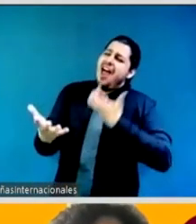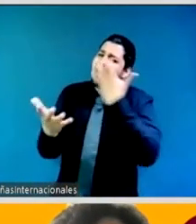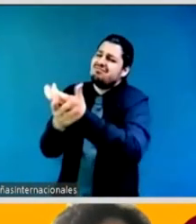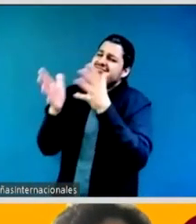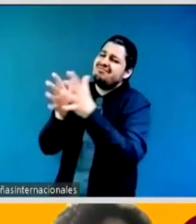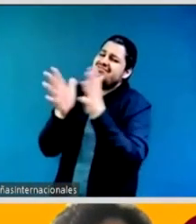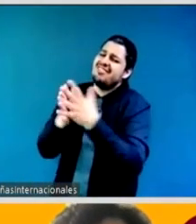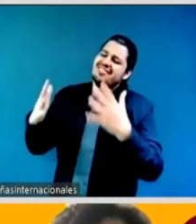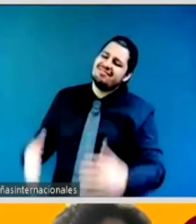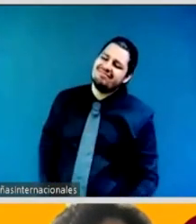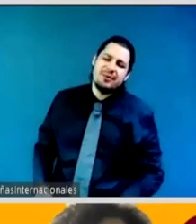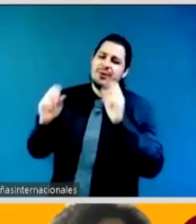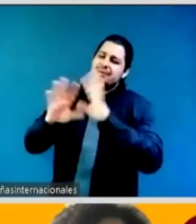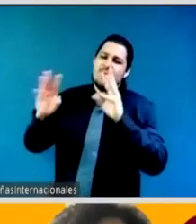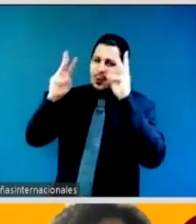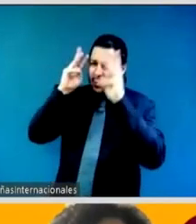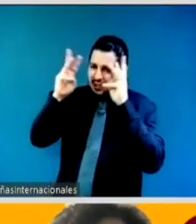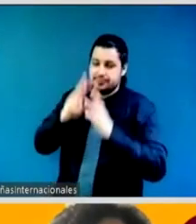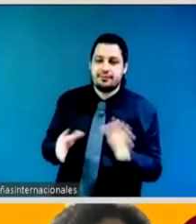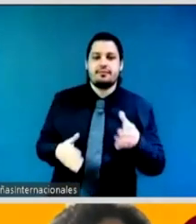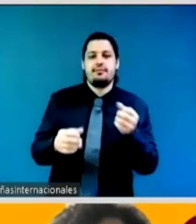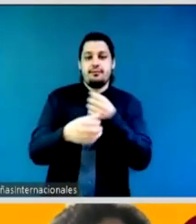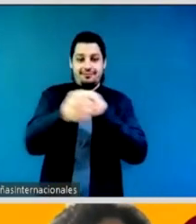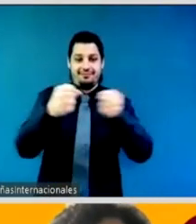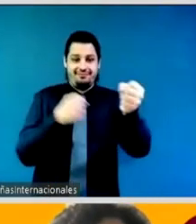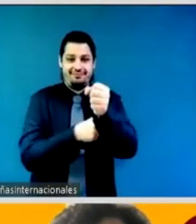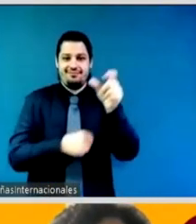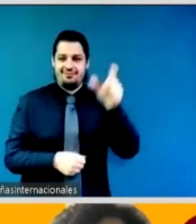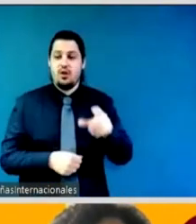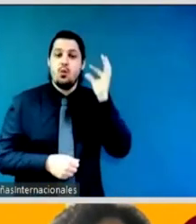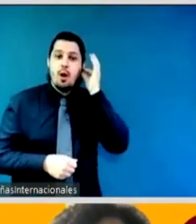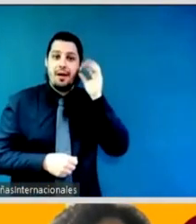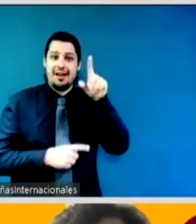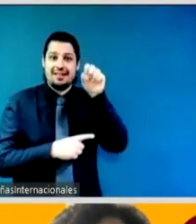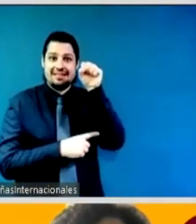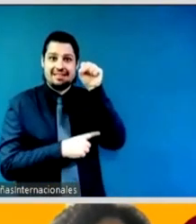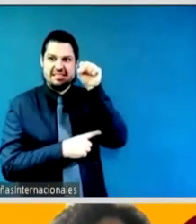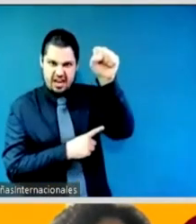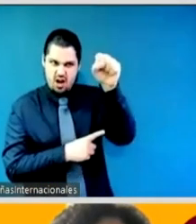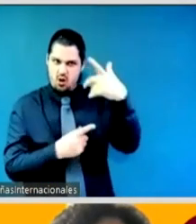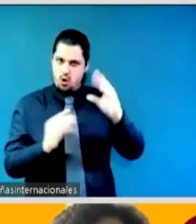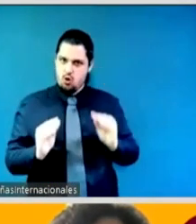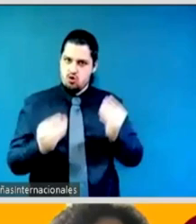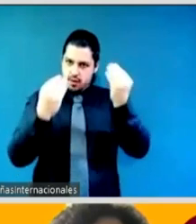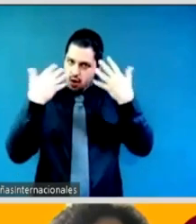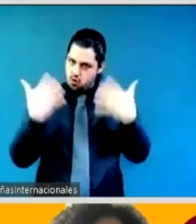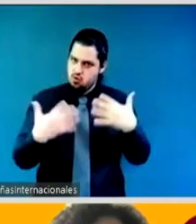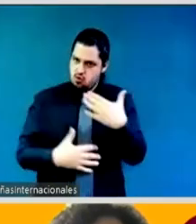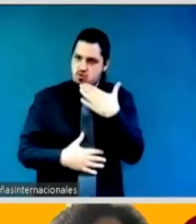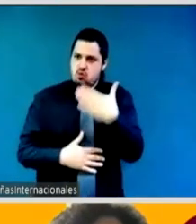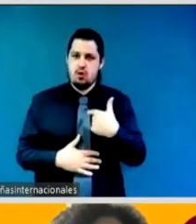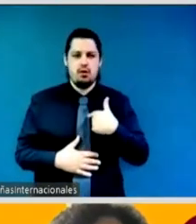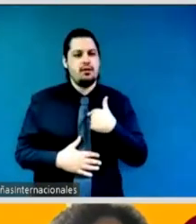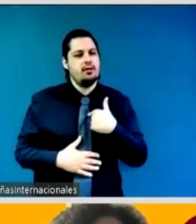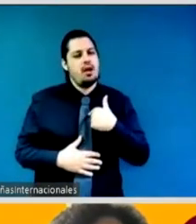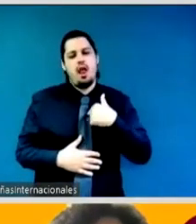look i i think elder feminists can hopefully be uh a source of inspiration can hopefully